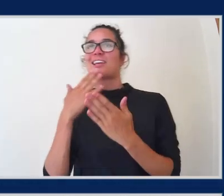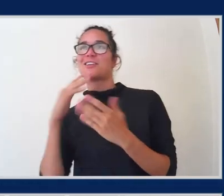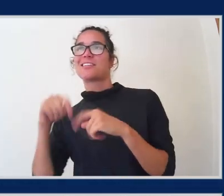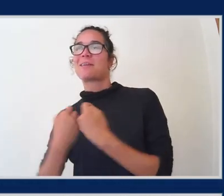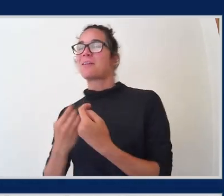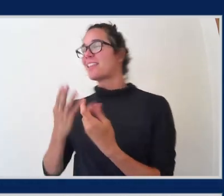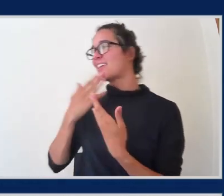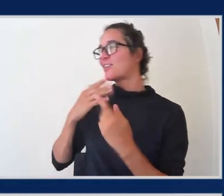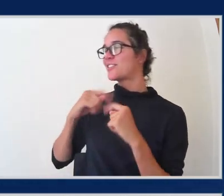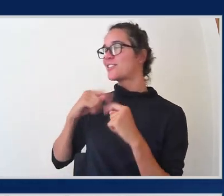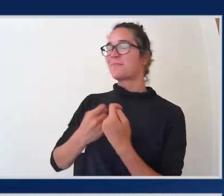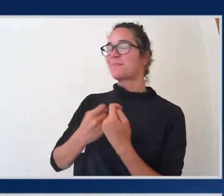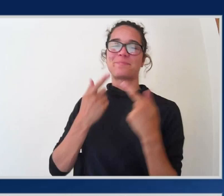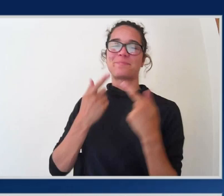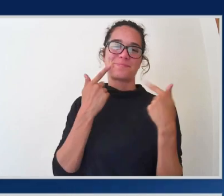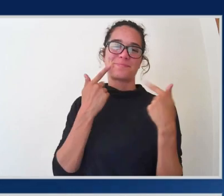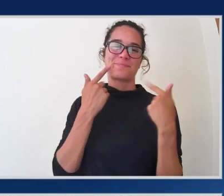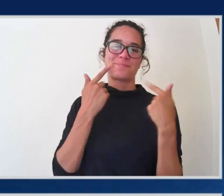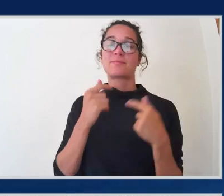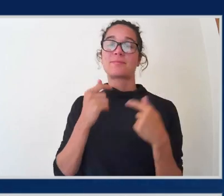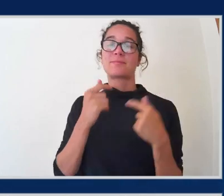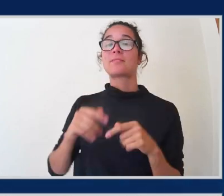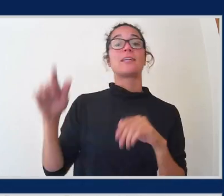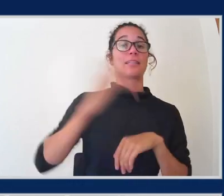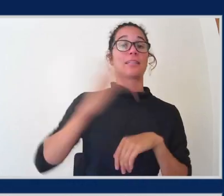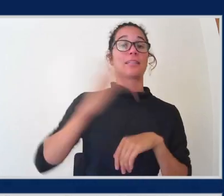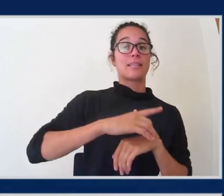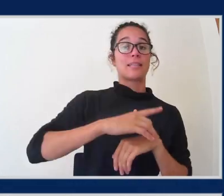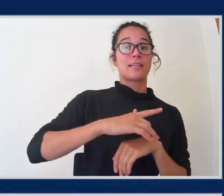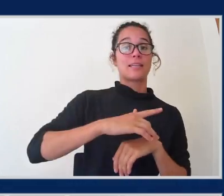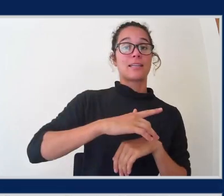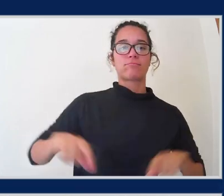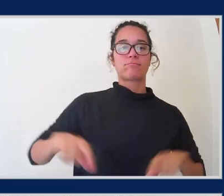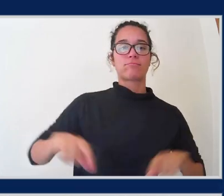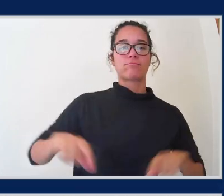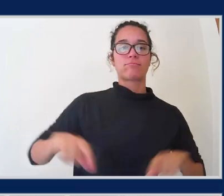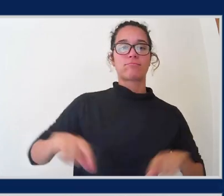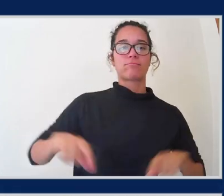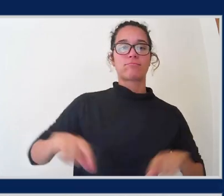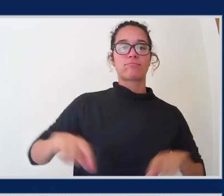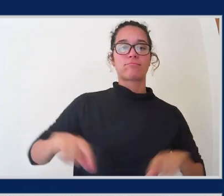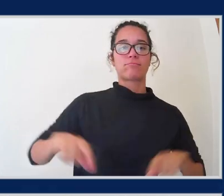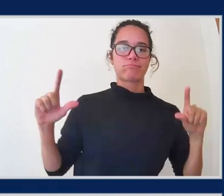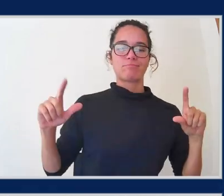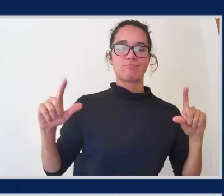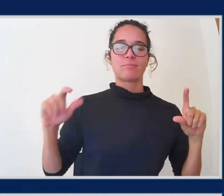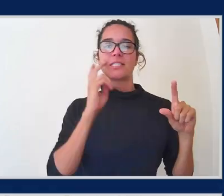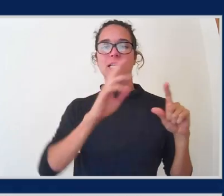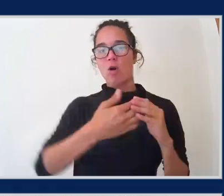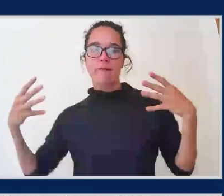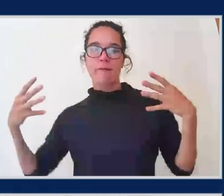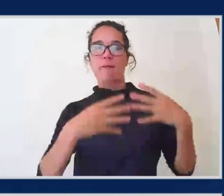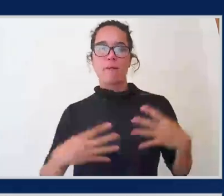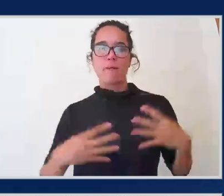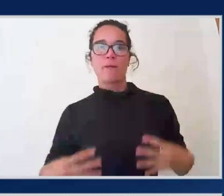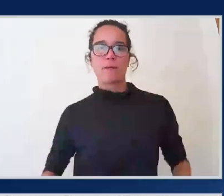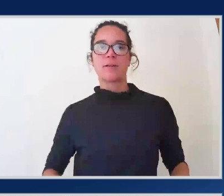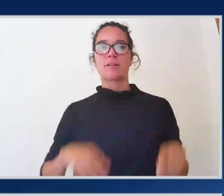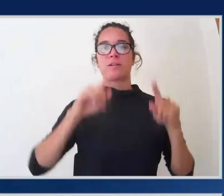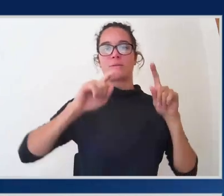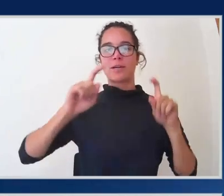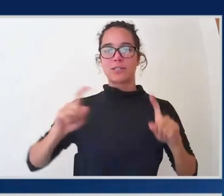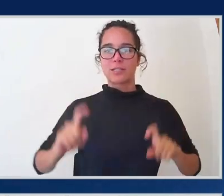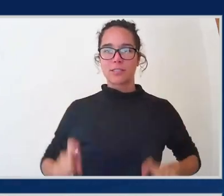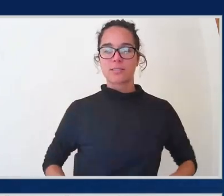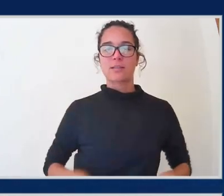So we click on that, it's going to open it up, and then we'll be able to see the entire question set process. So you can sign up for it, you can enroll for it. And again,